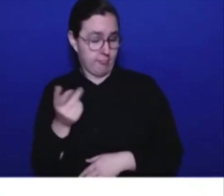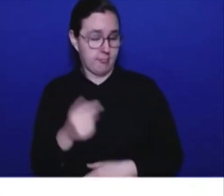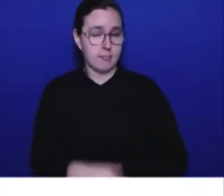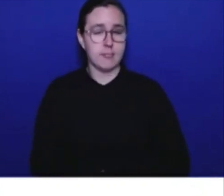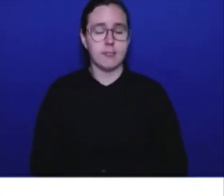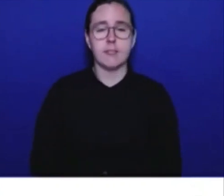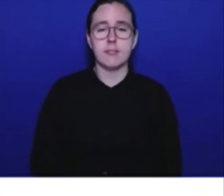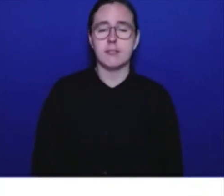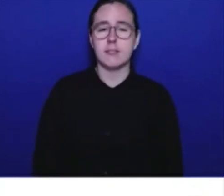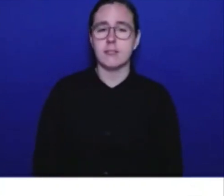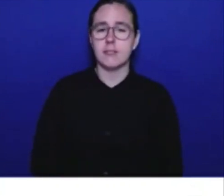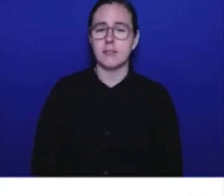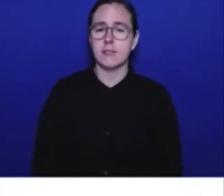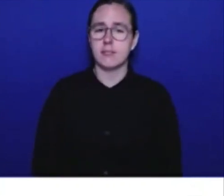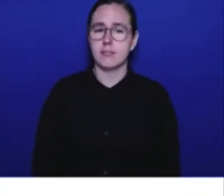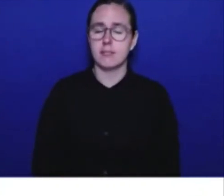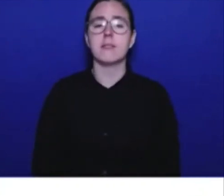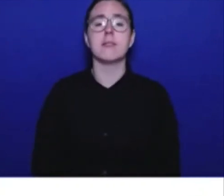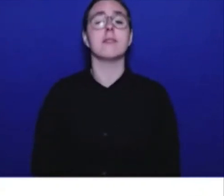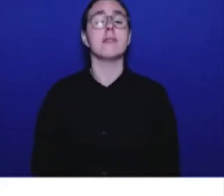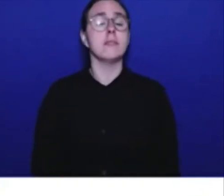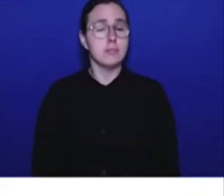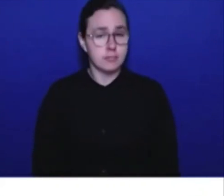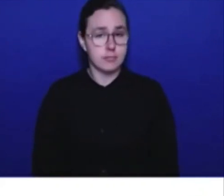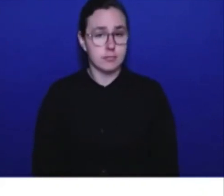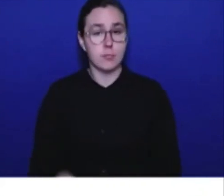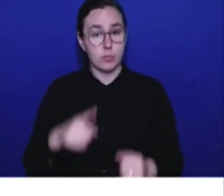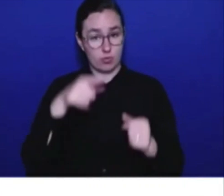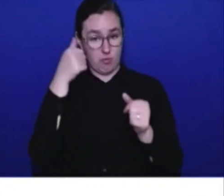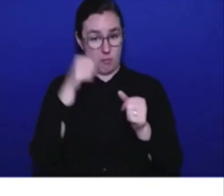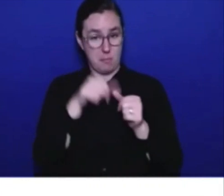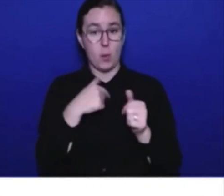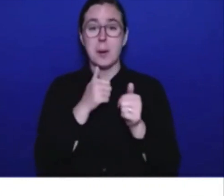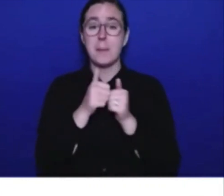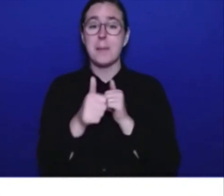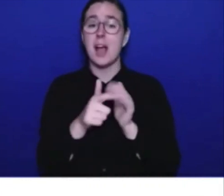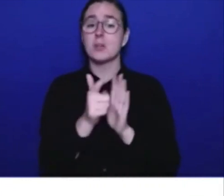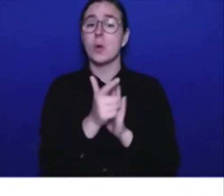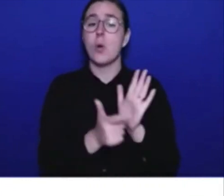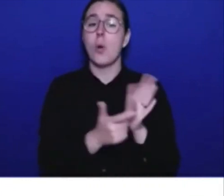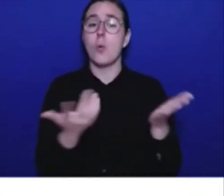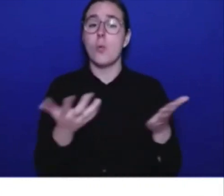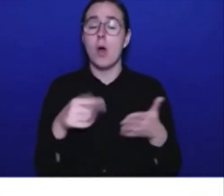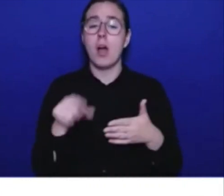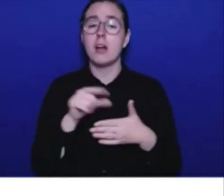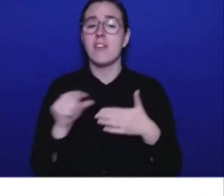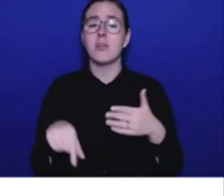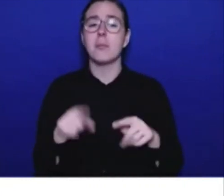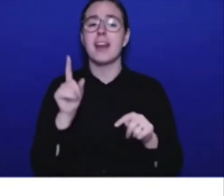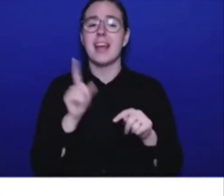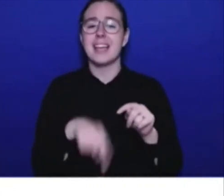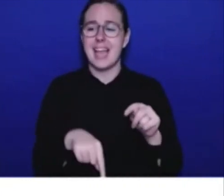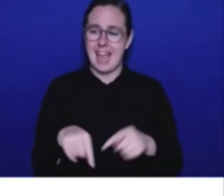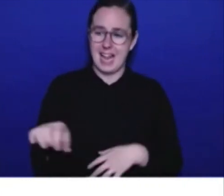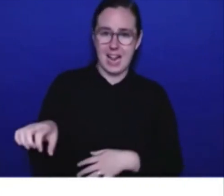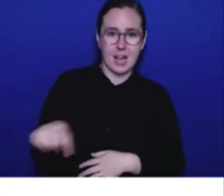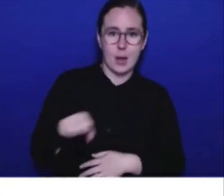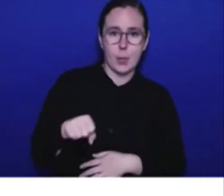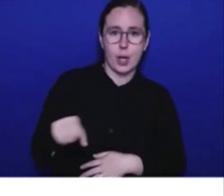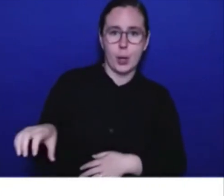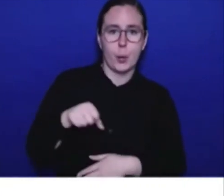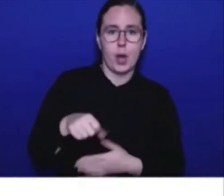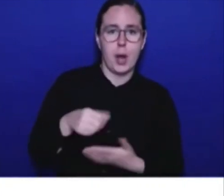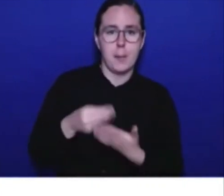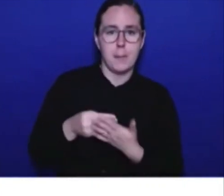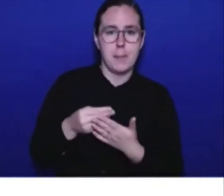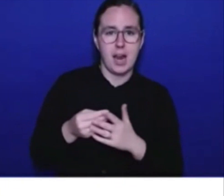that makes it illegal for government to take money from ICBC into our provincial budgets. This is an